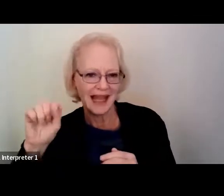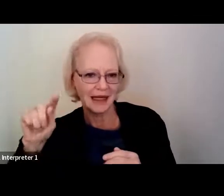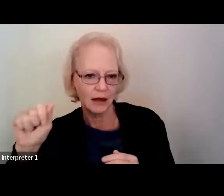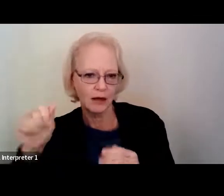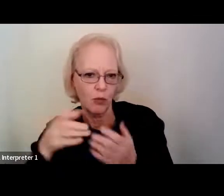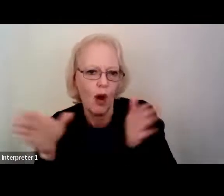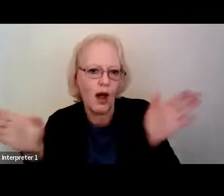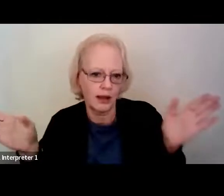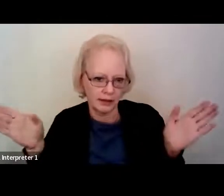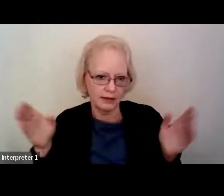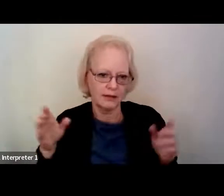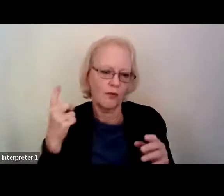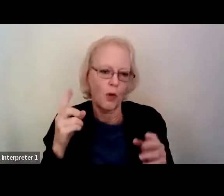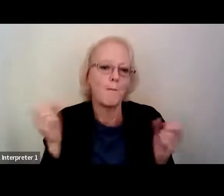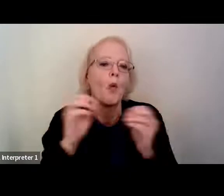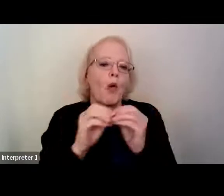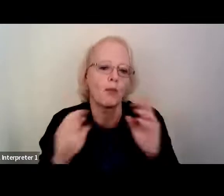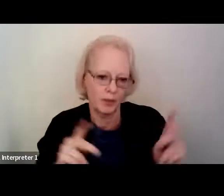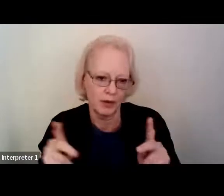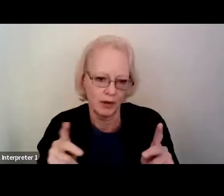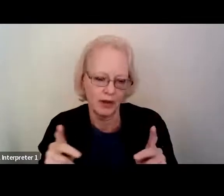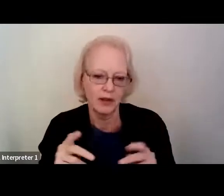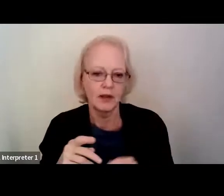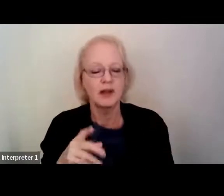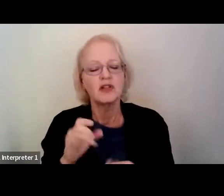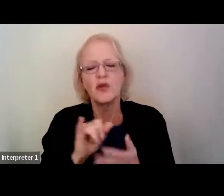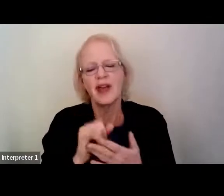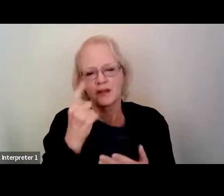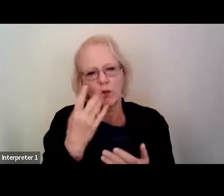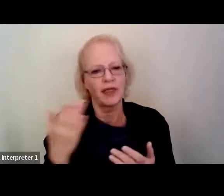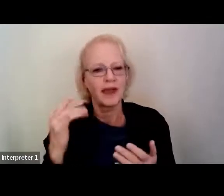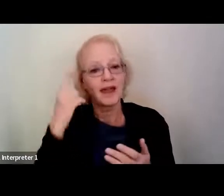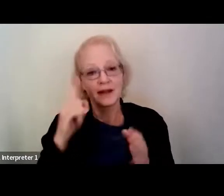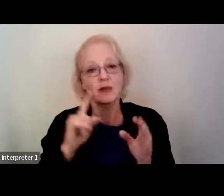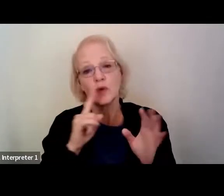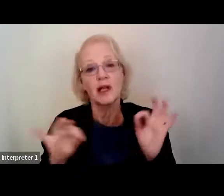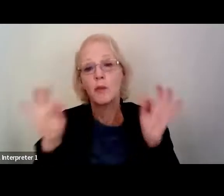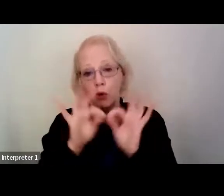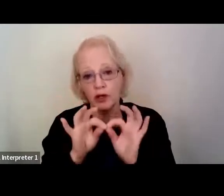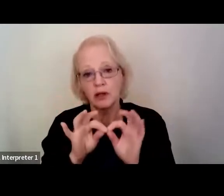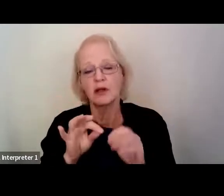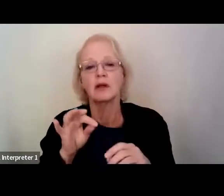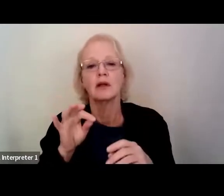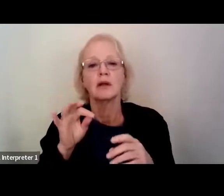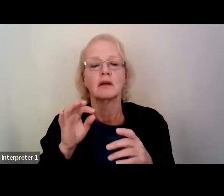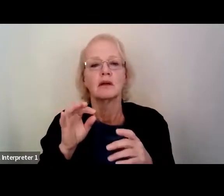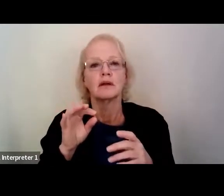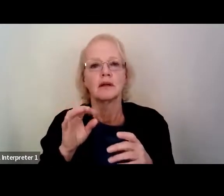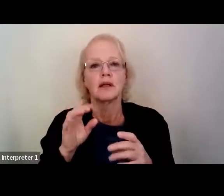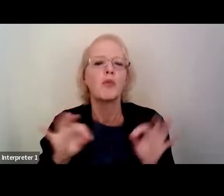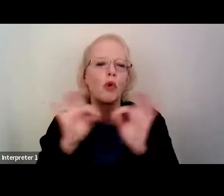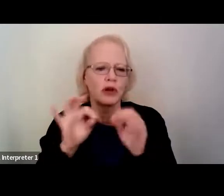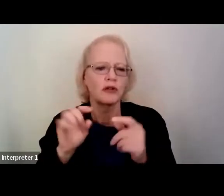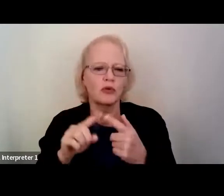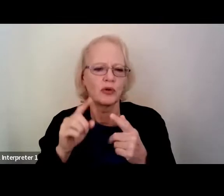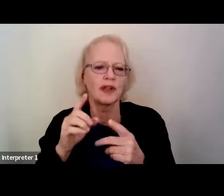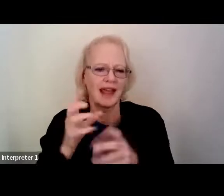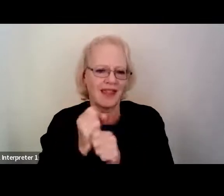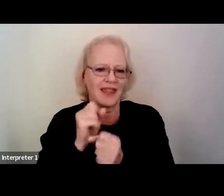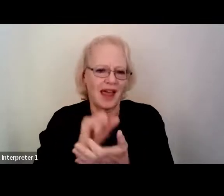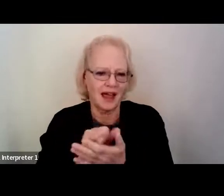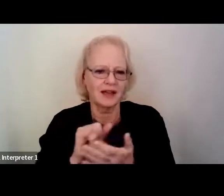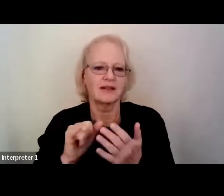wider audience. And so that's one thing that I think is really important for getting that, you know, ground truth research,